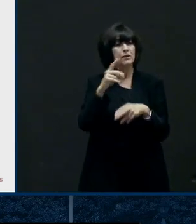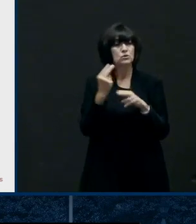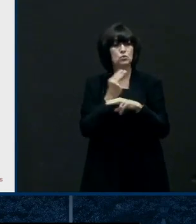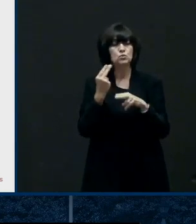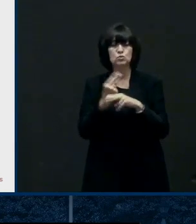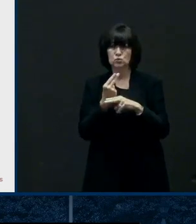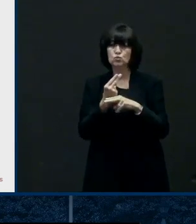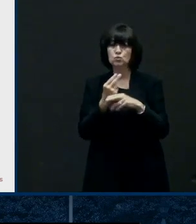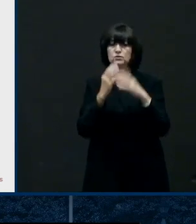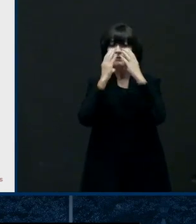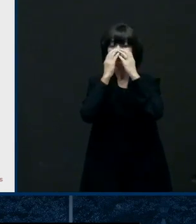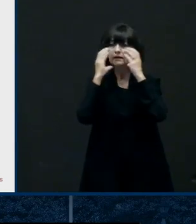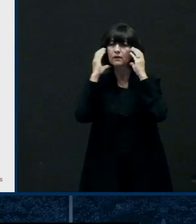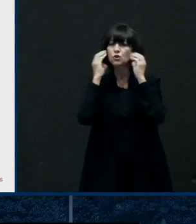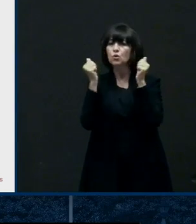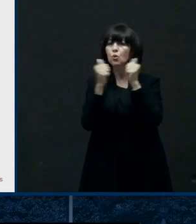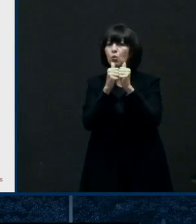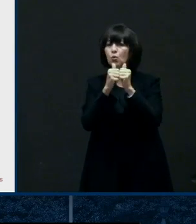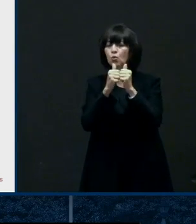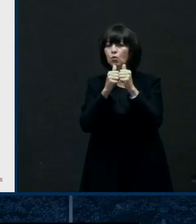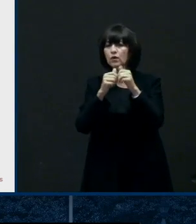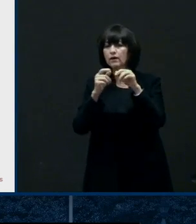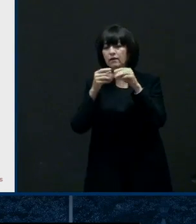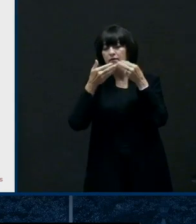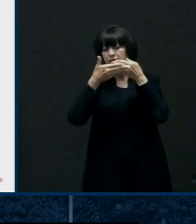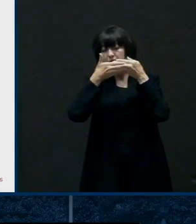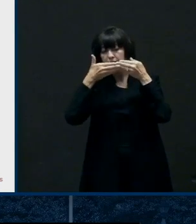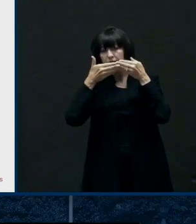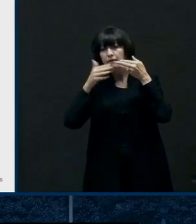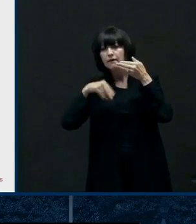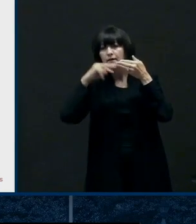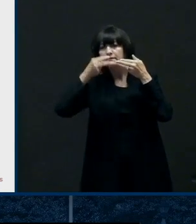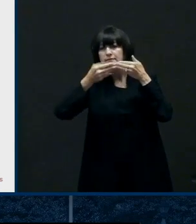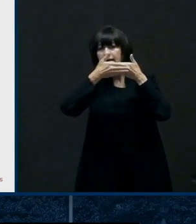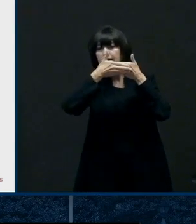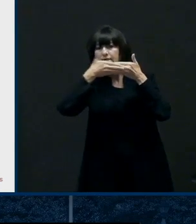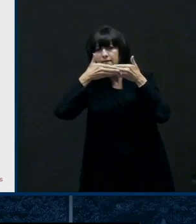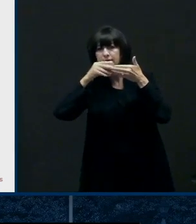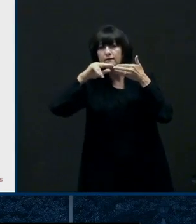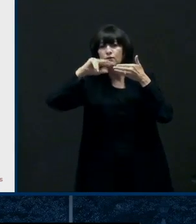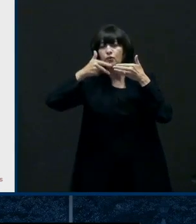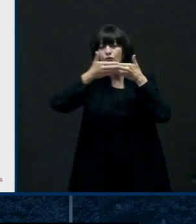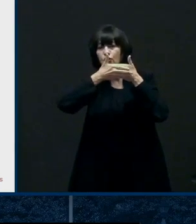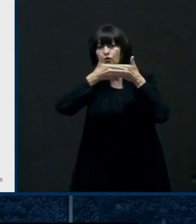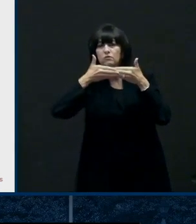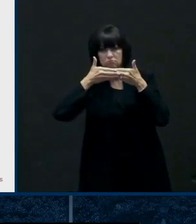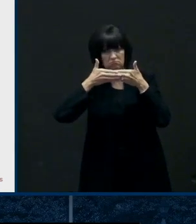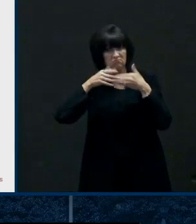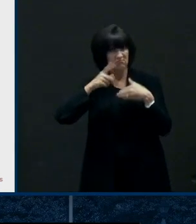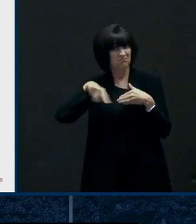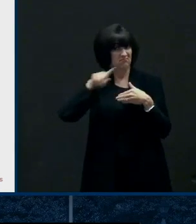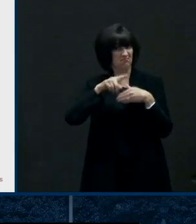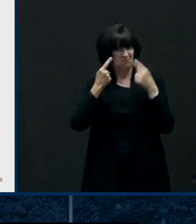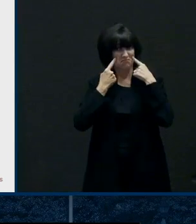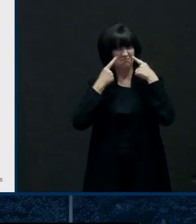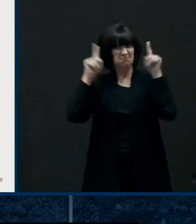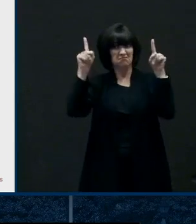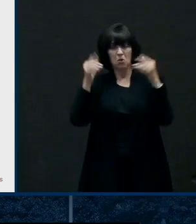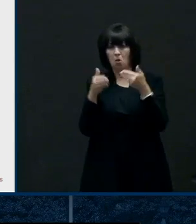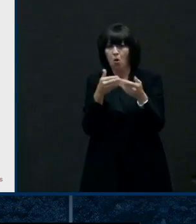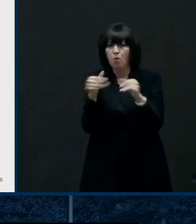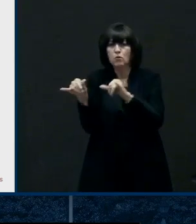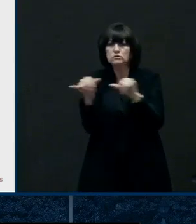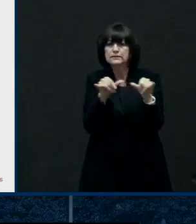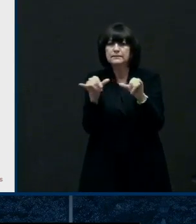these are the most effective in fact this study showed that these are almost as effective as n95s which are the